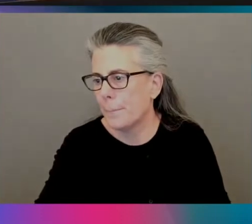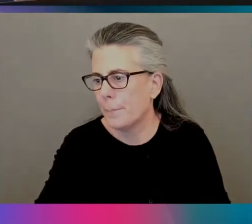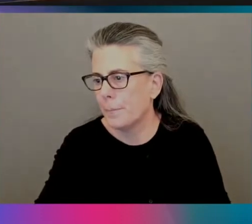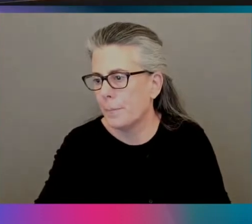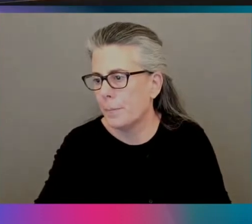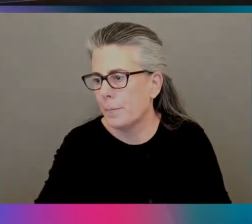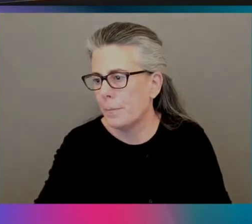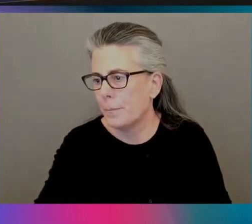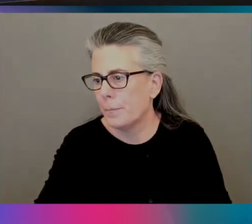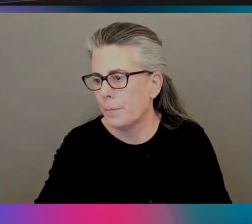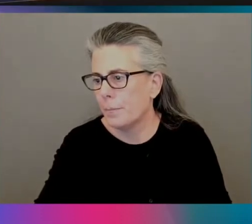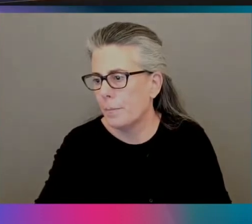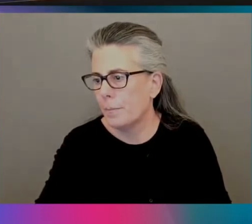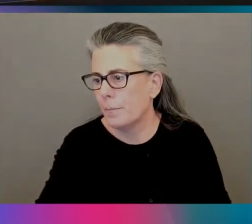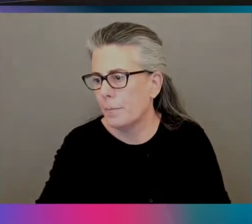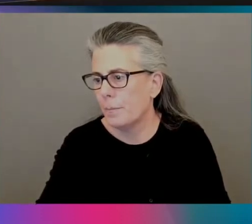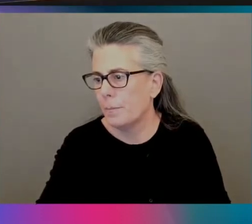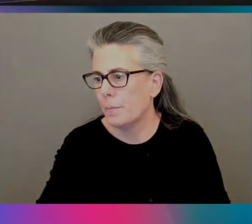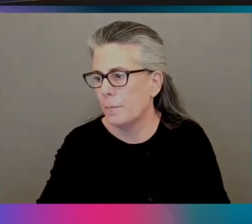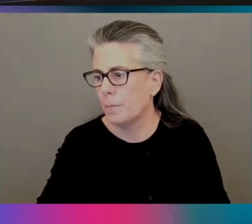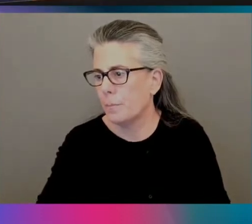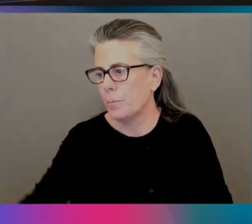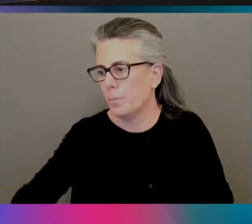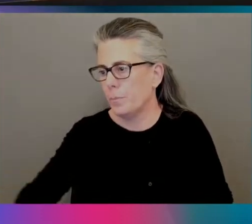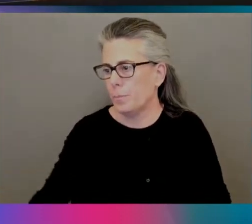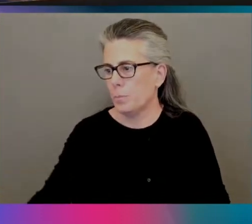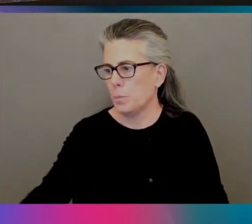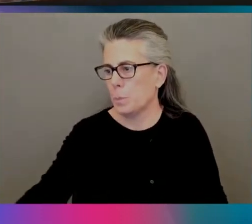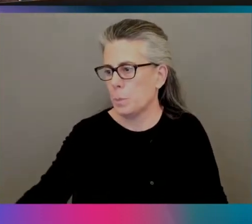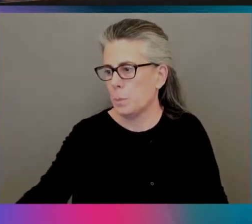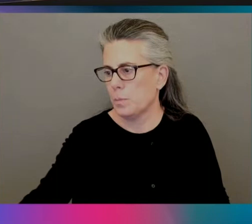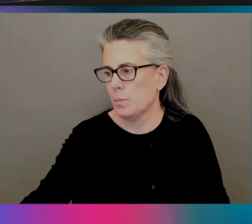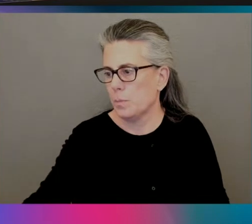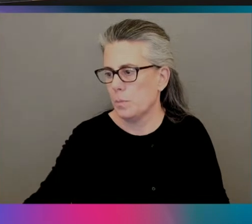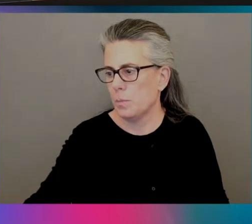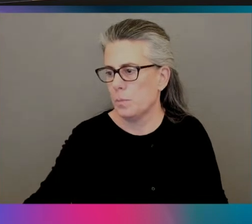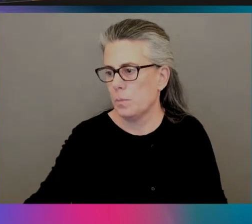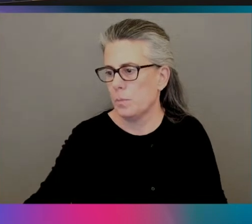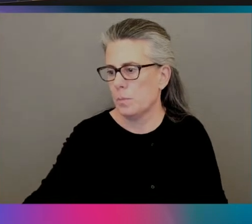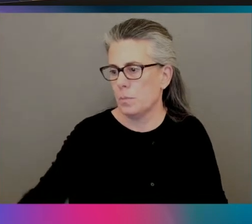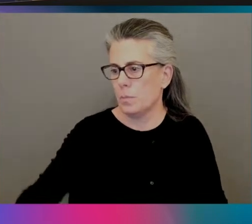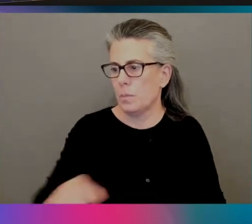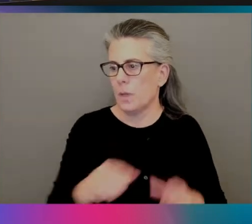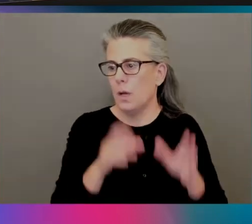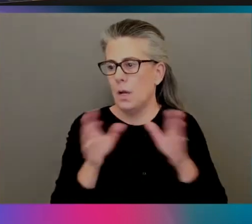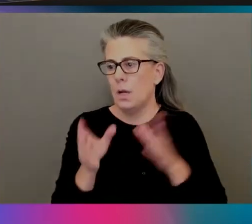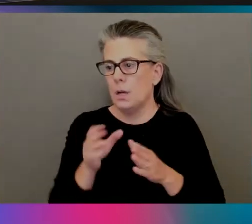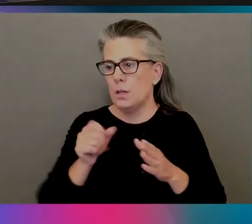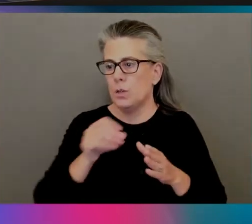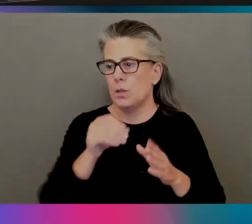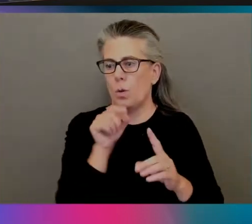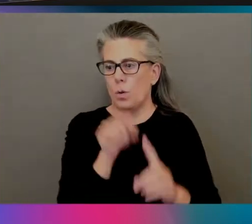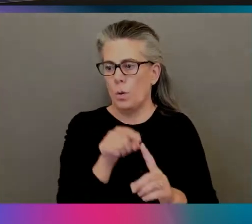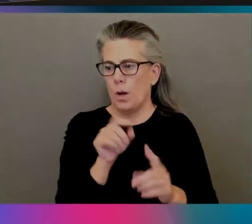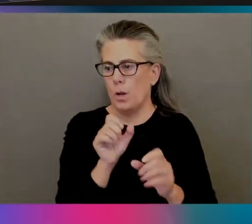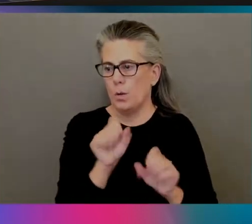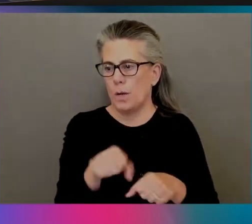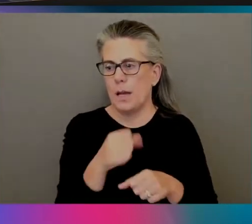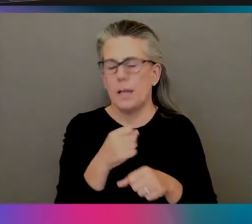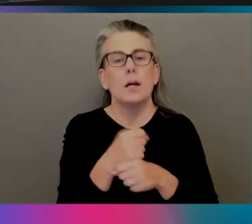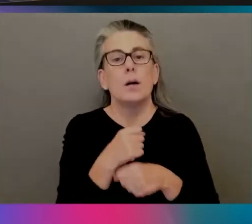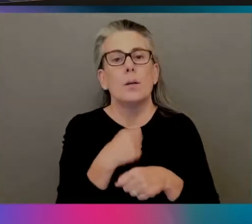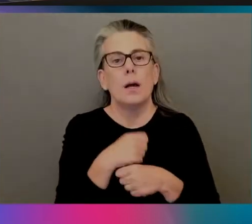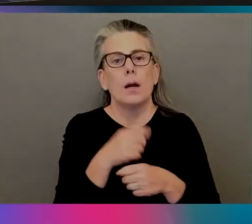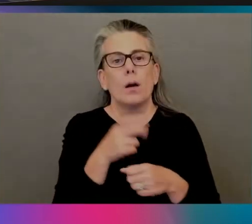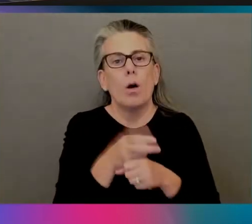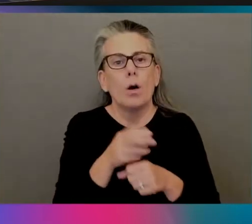their own. I'm a cube Cuddle kind of person. Potato, potato, guess, right? So this, you know, this is a tarball. You can't deploy a tarball. A tarball of just a weights